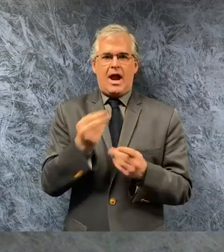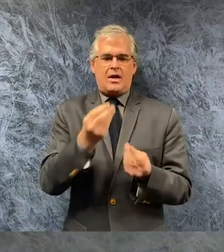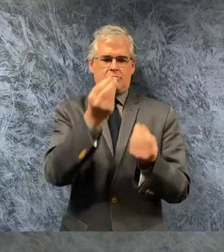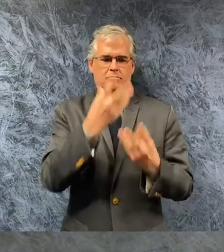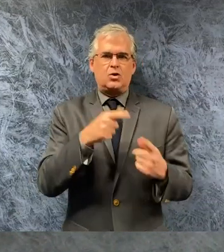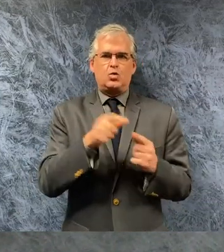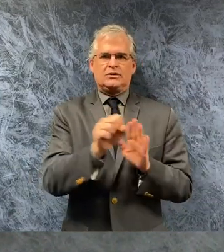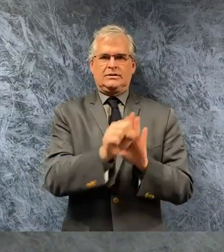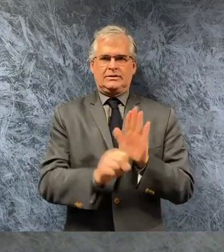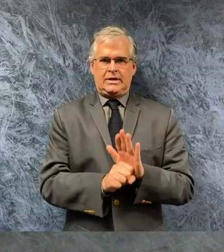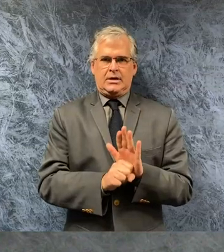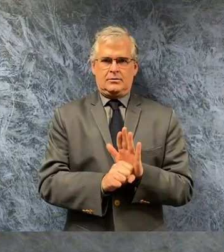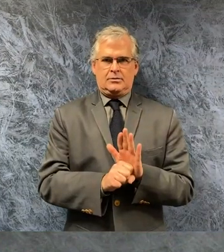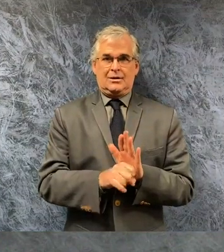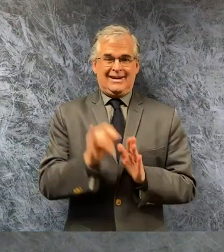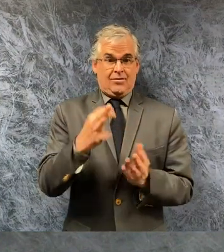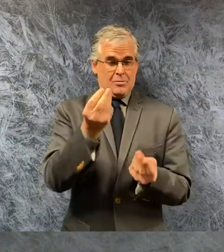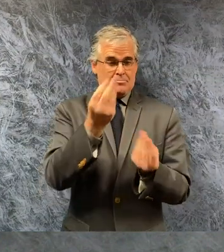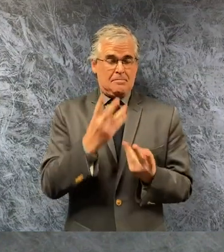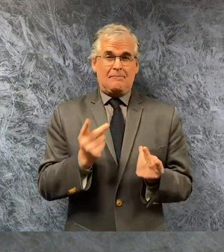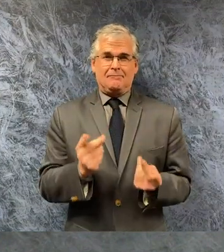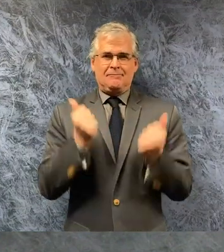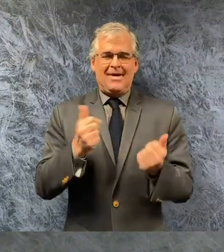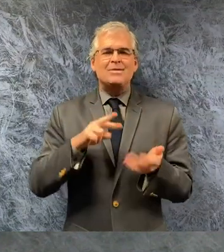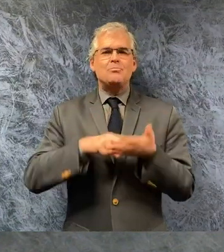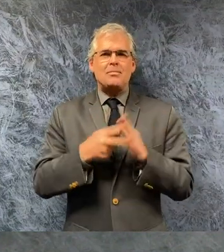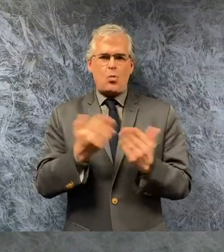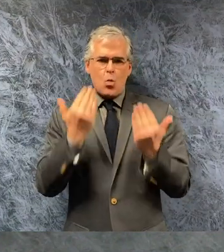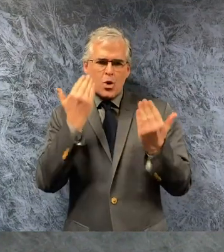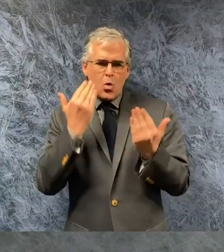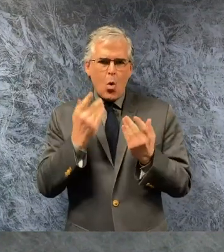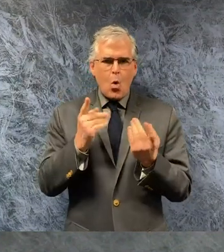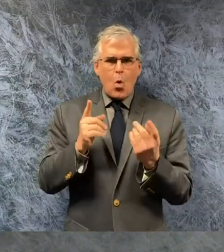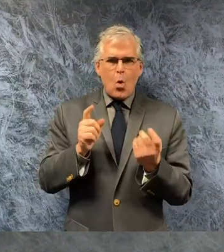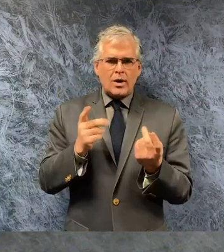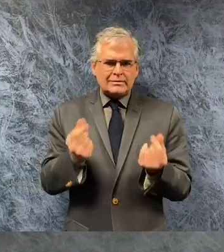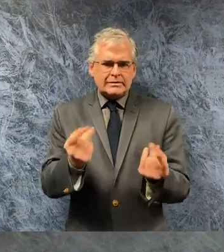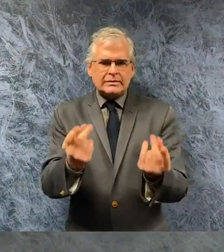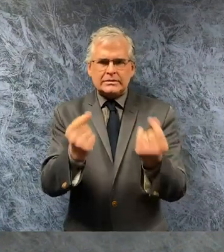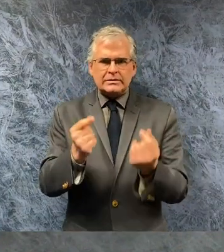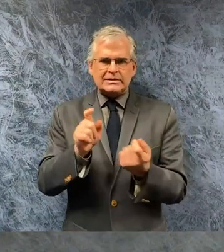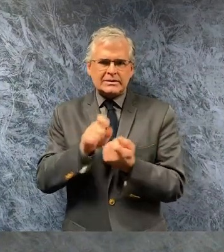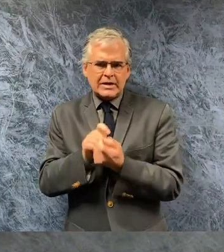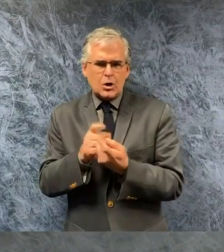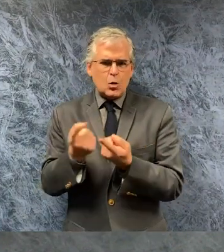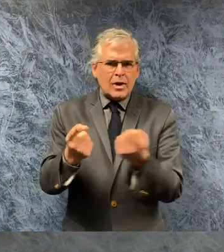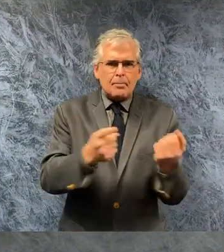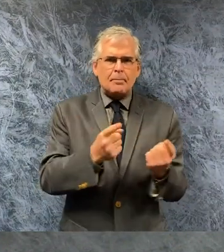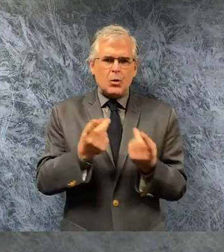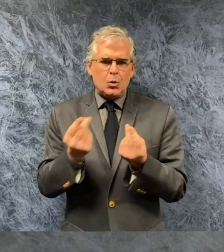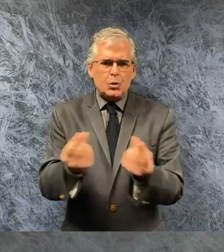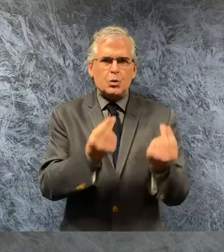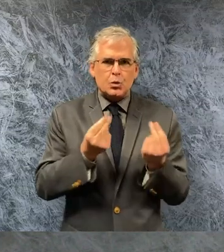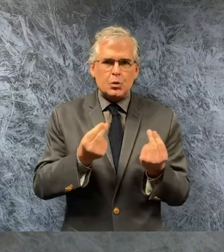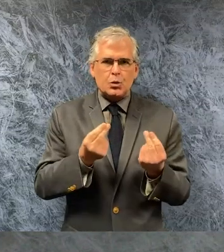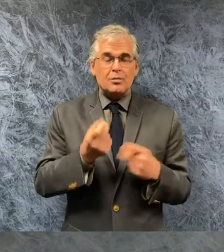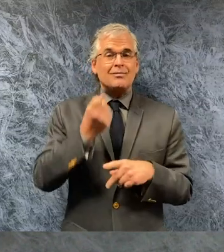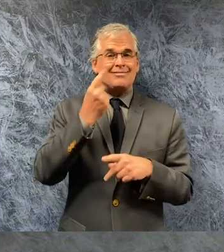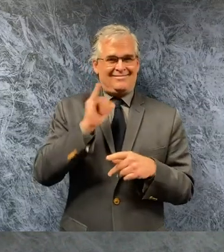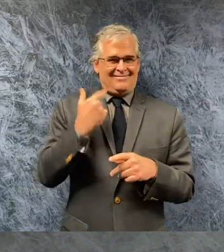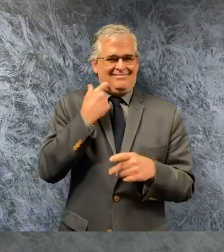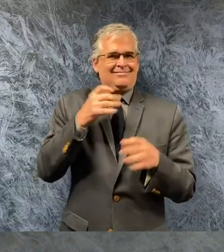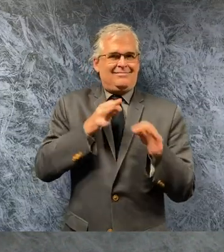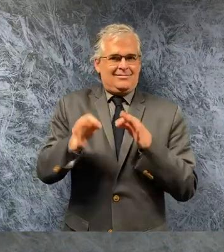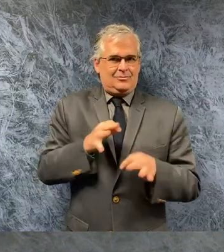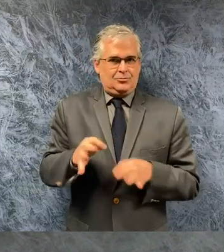information allows more timely real surveillance of the covet 19 response previously as i said the dates were based on the date they were